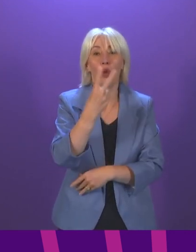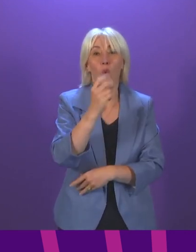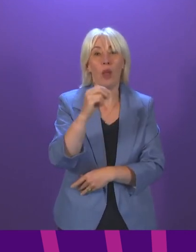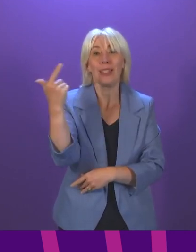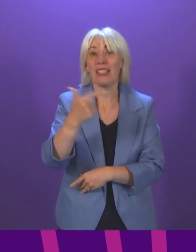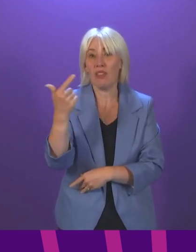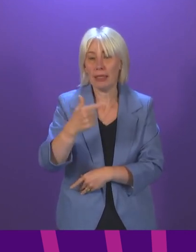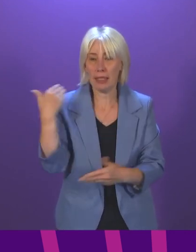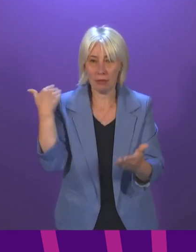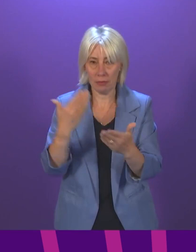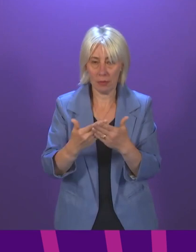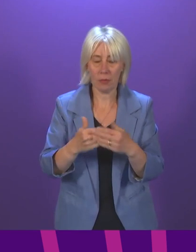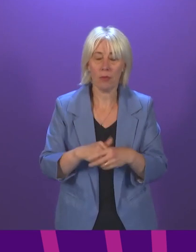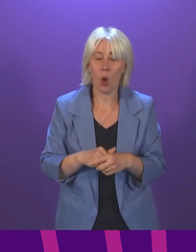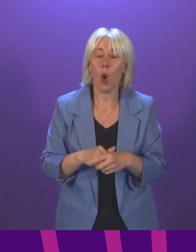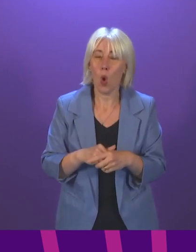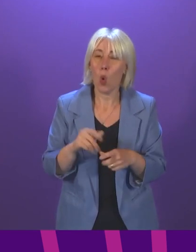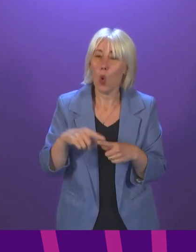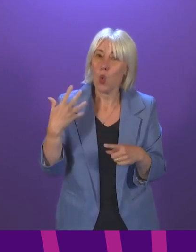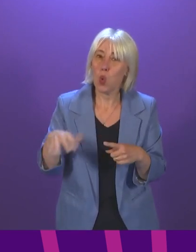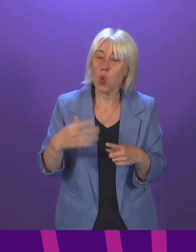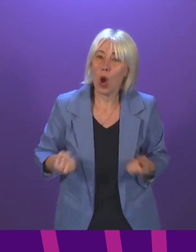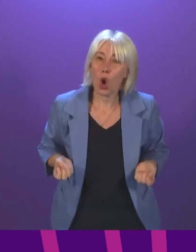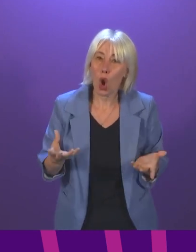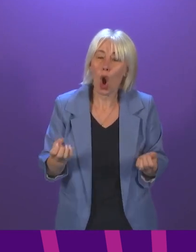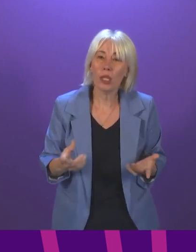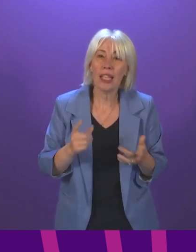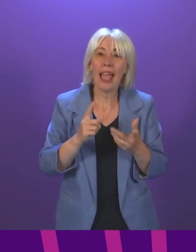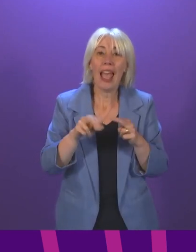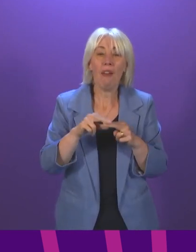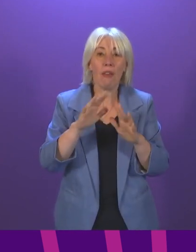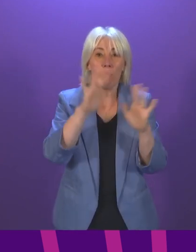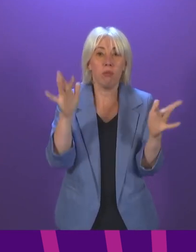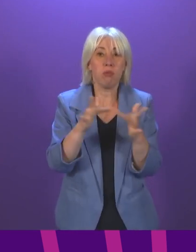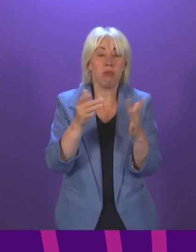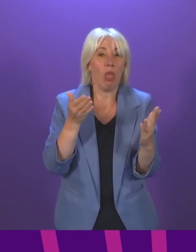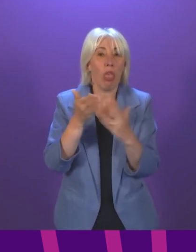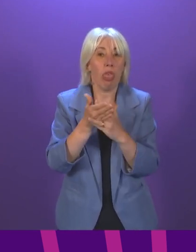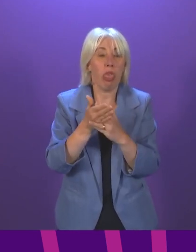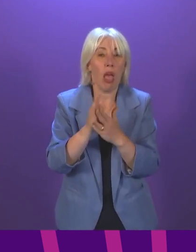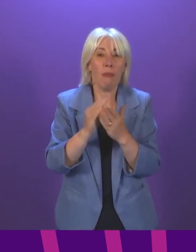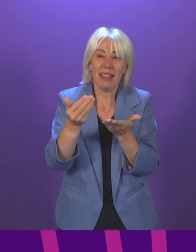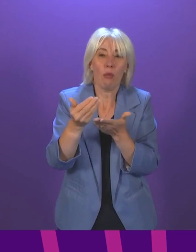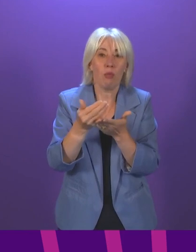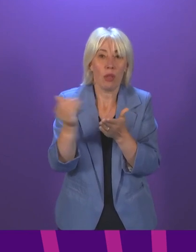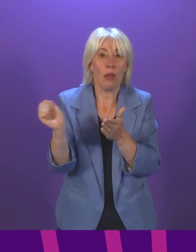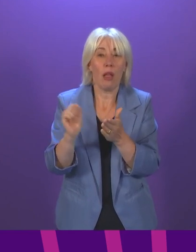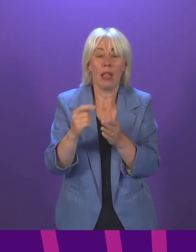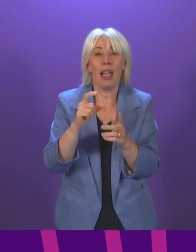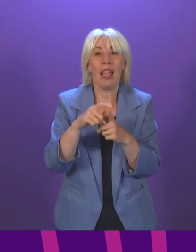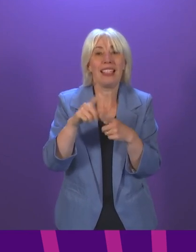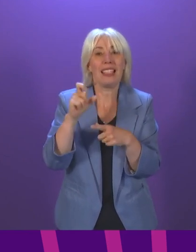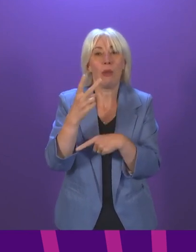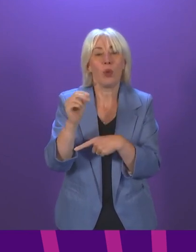Given the considerable cost to the public purse of the ransomware attack on the Scottish Environment Protection Agency in December